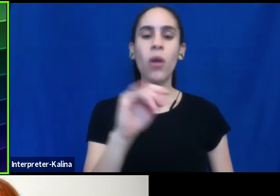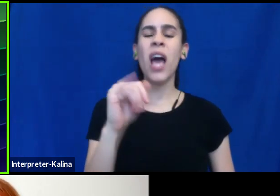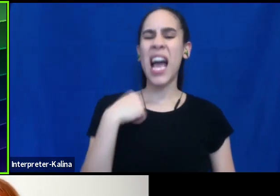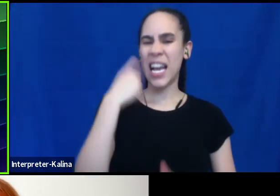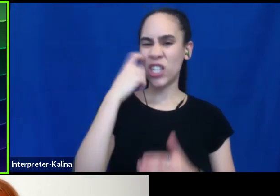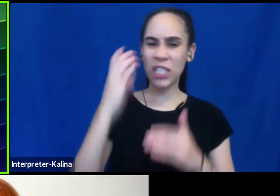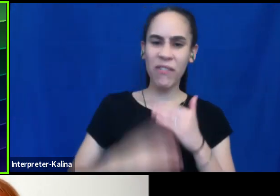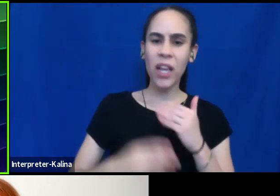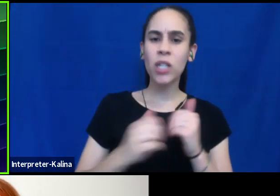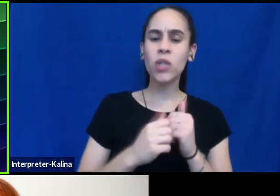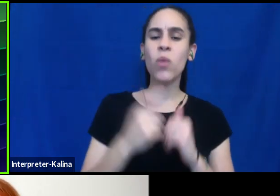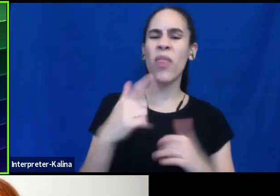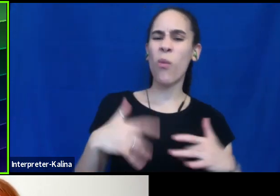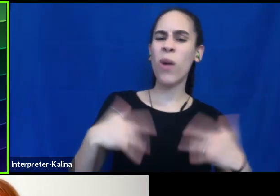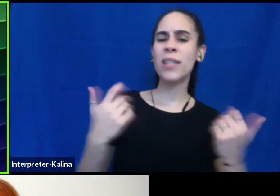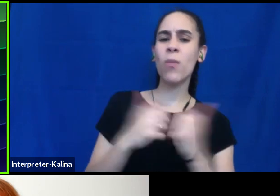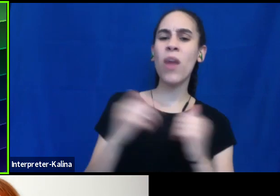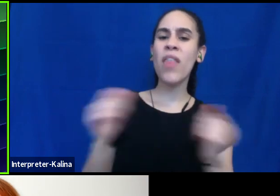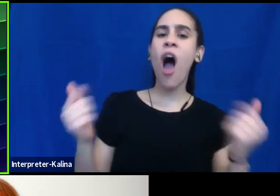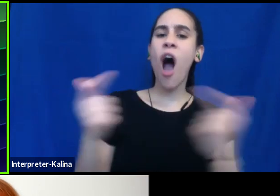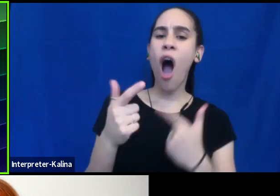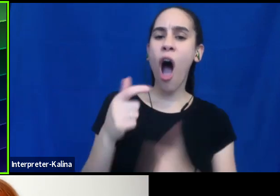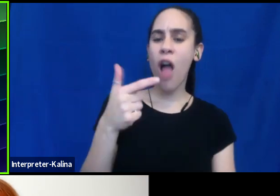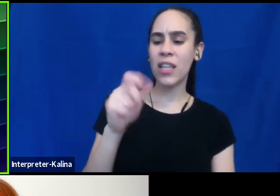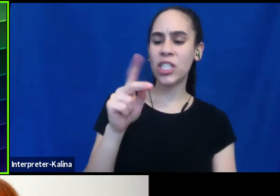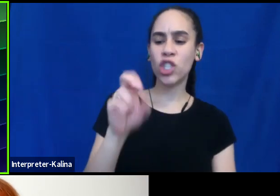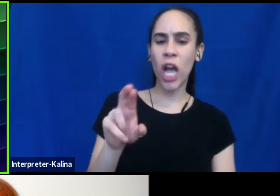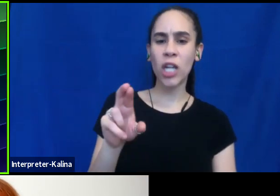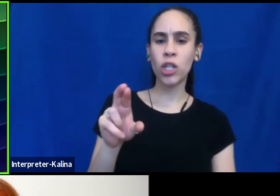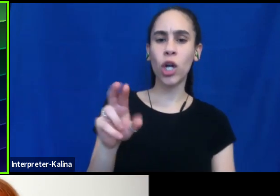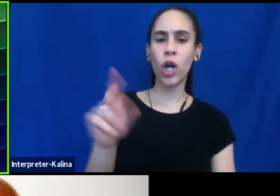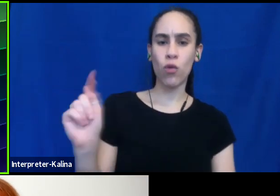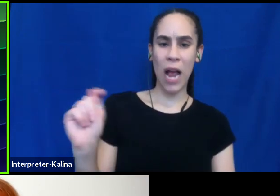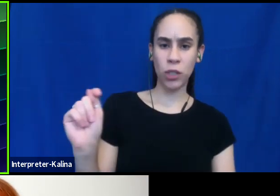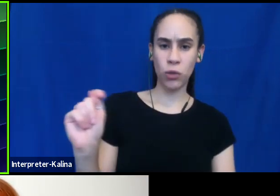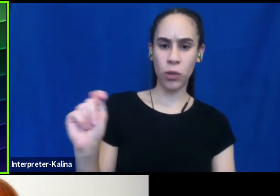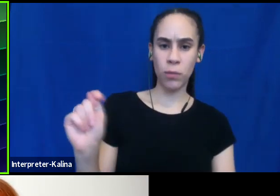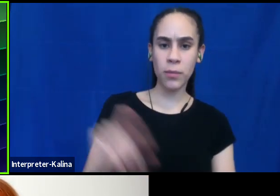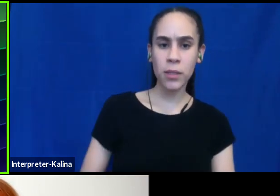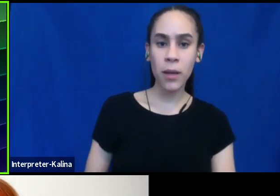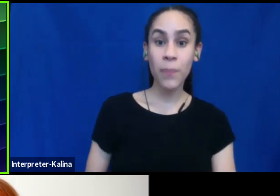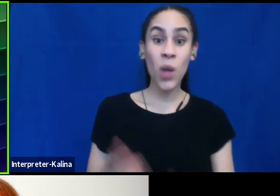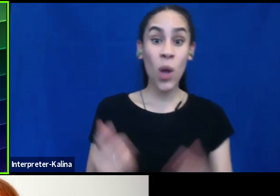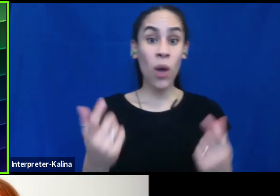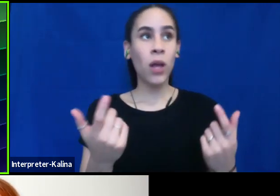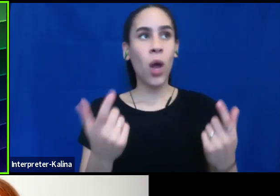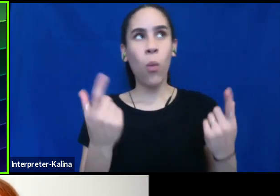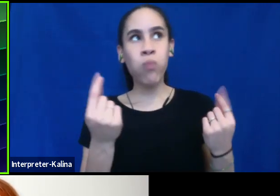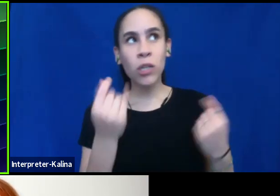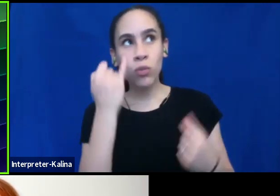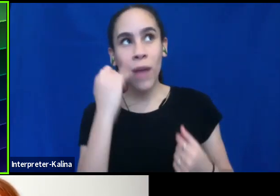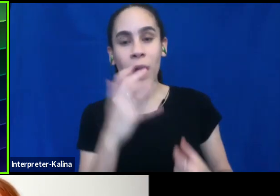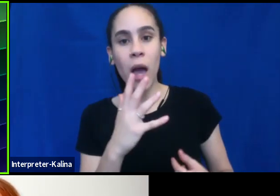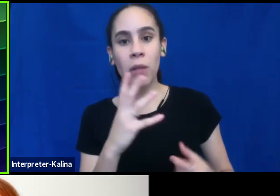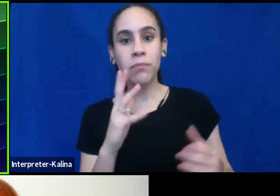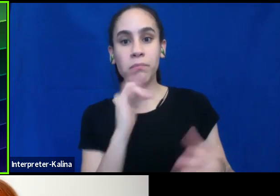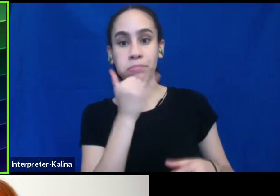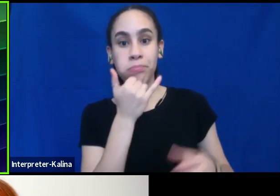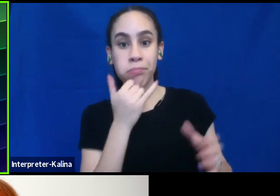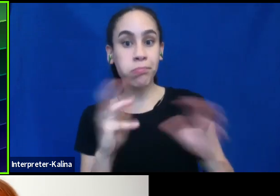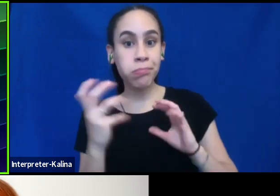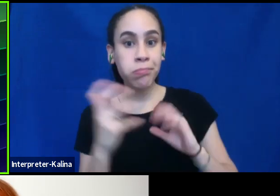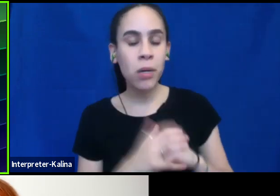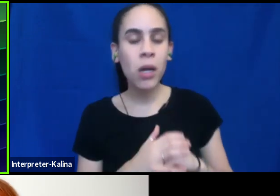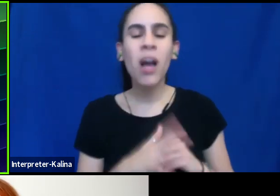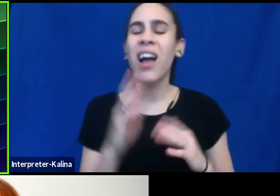ungendered, uh, all gender restrooms, um, what to do if we mess up anyway. So a bunch of videos, um, I have some